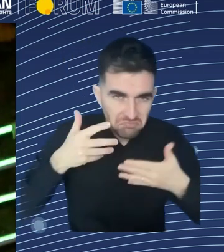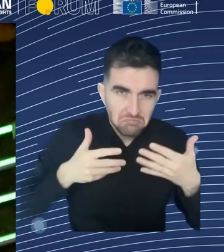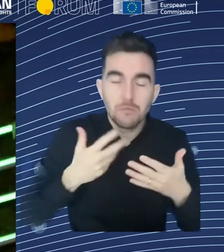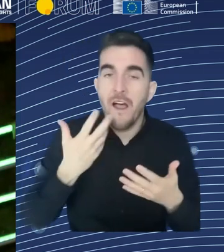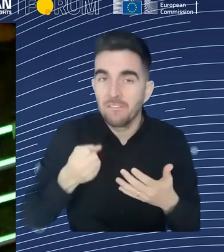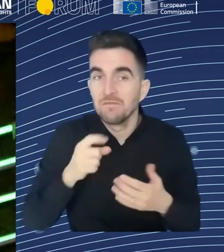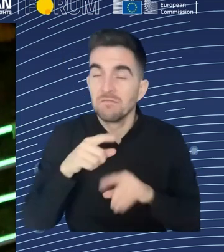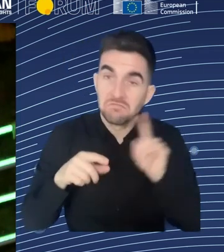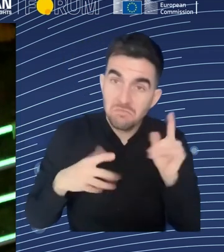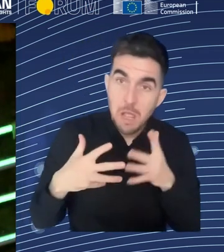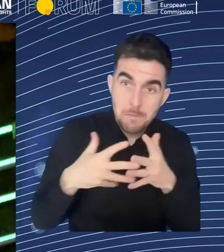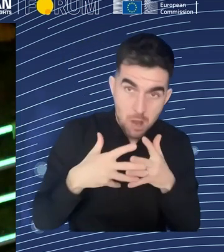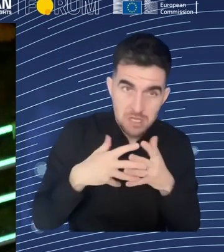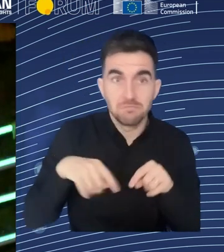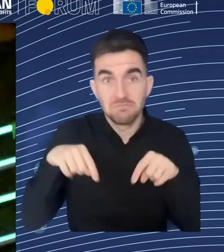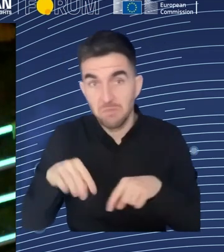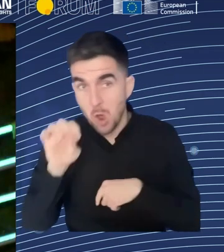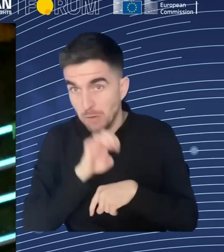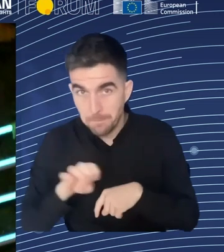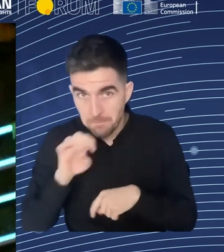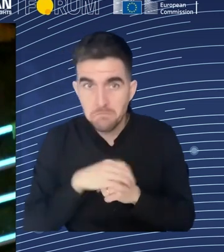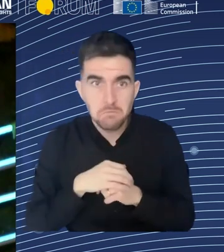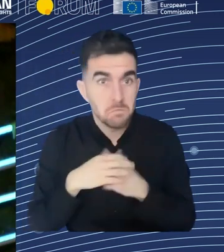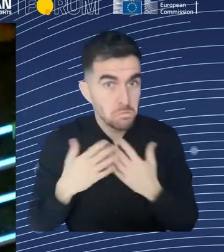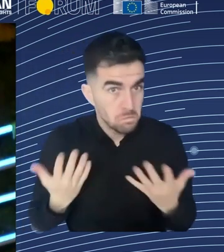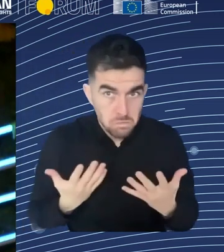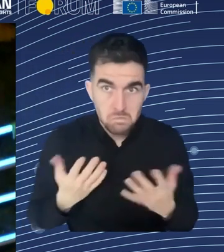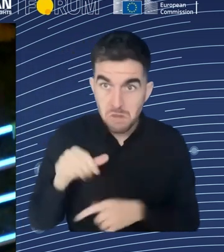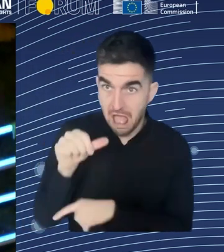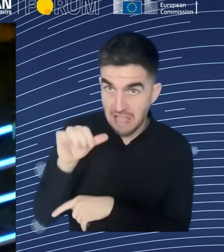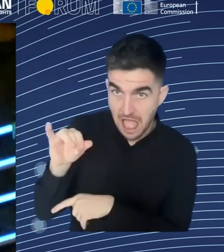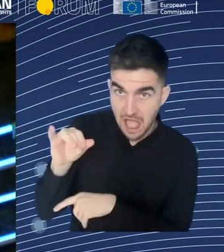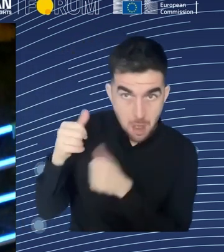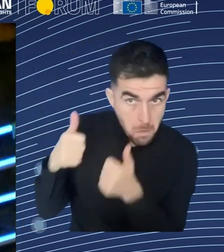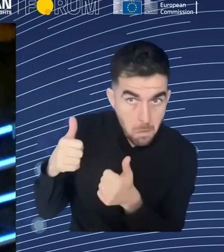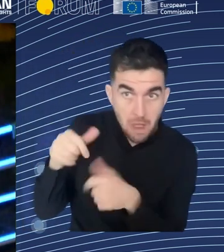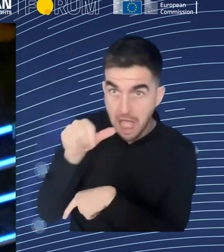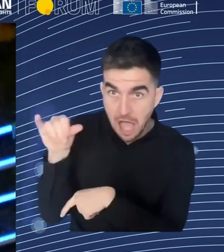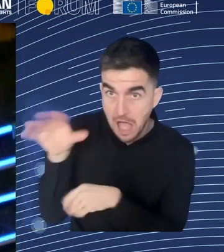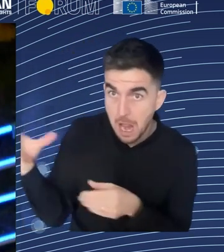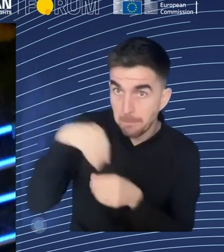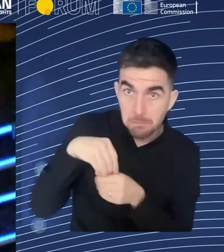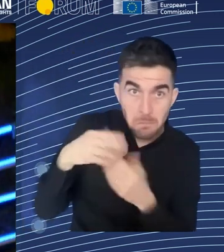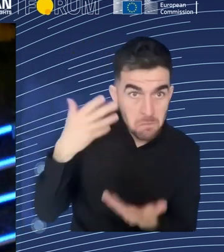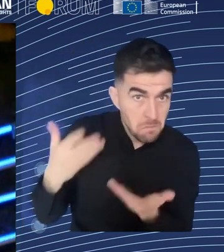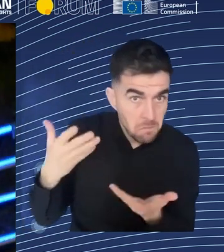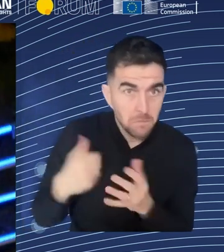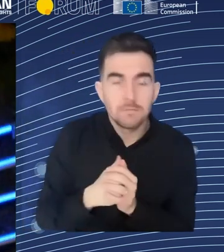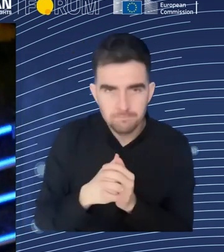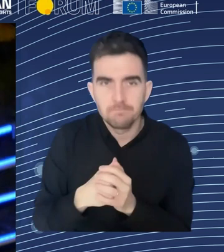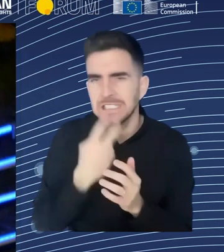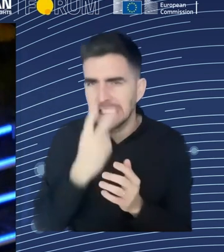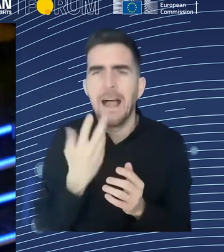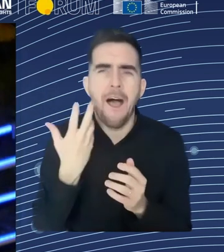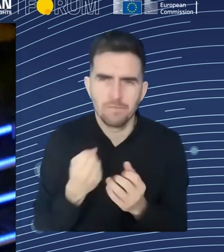are now using AI. And by AI, I mean like the modern technologies. But those 5% of